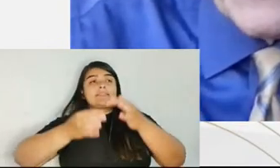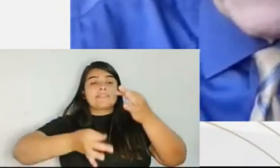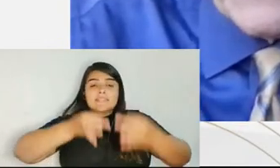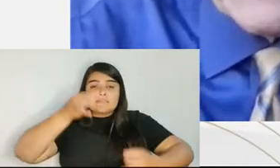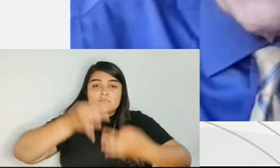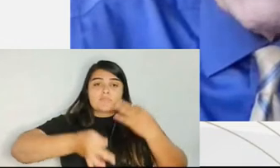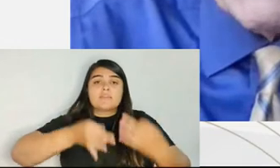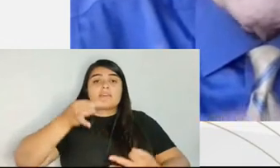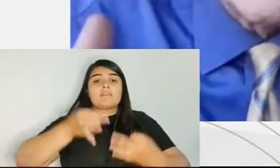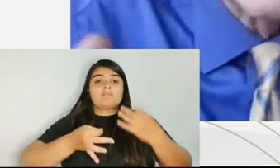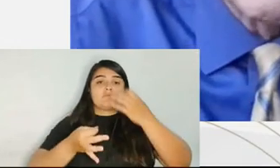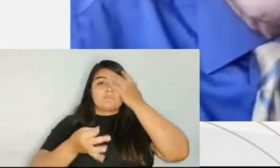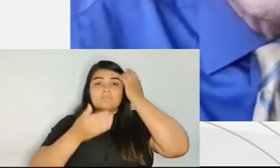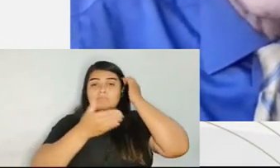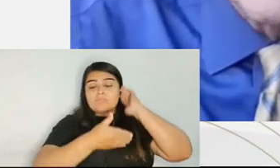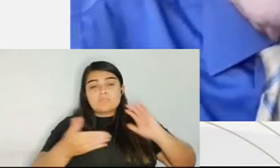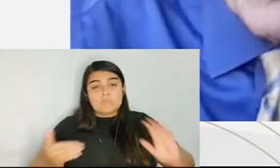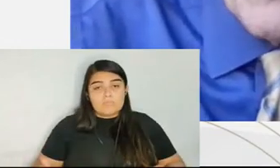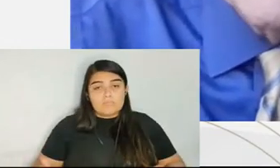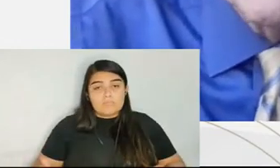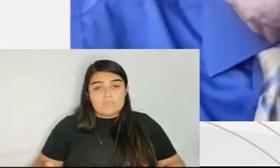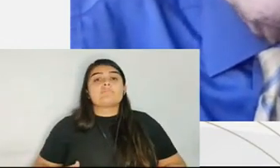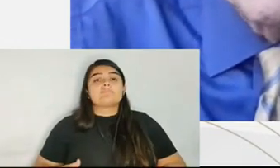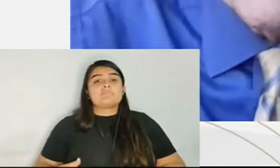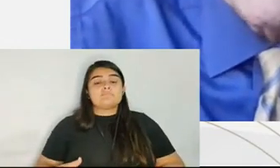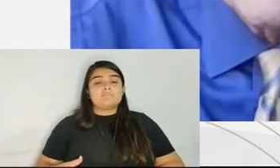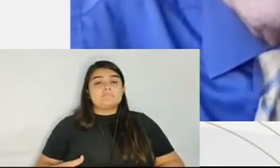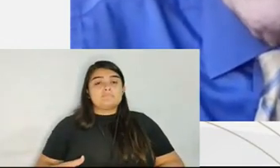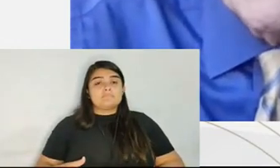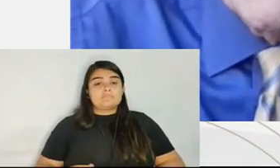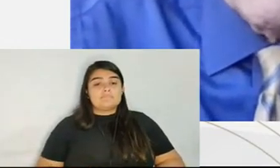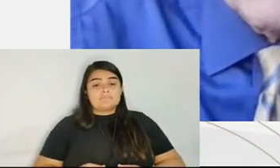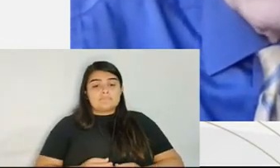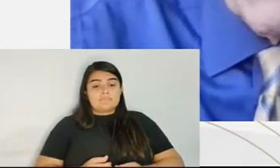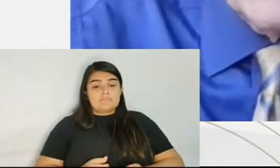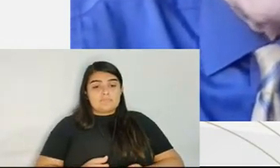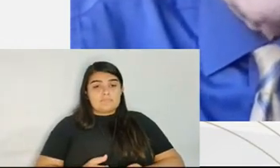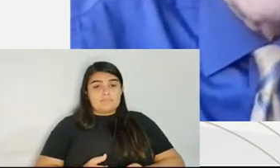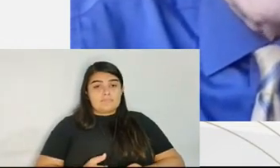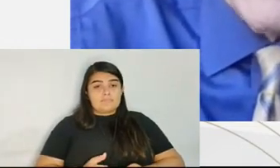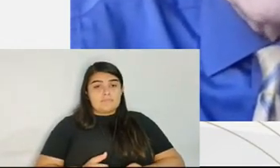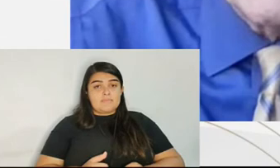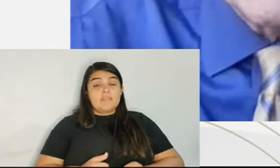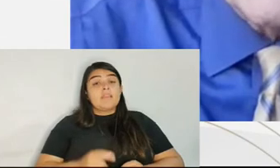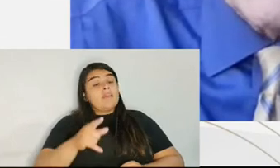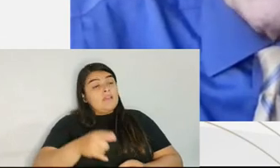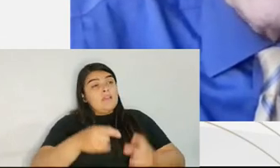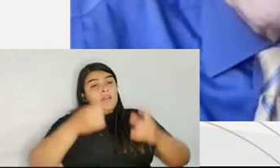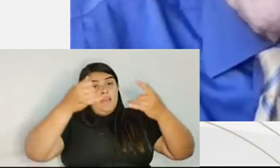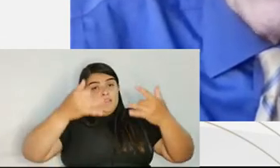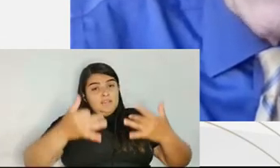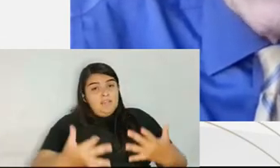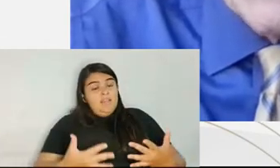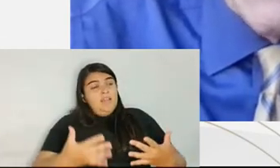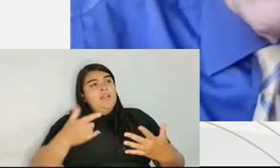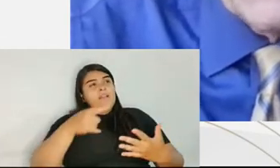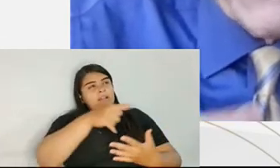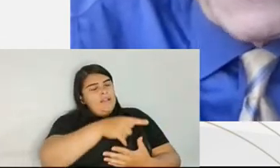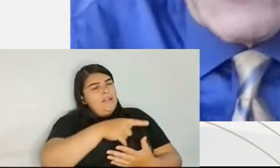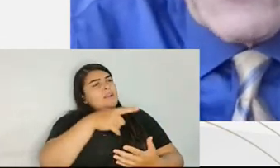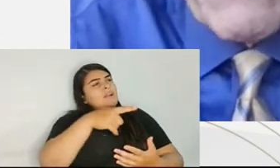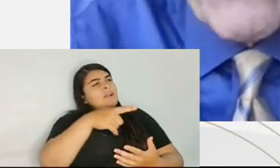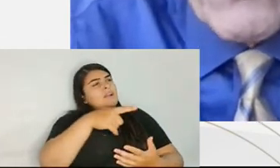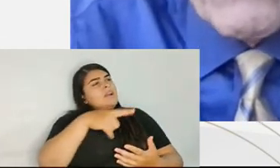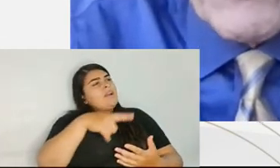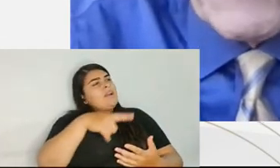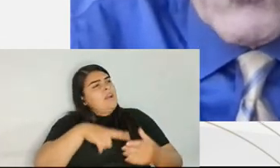that the defendant has been presented with the terms of a plea bargaining, that the defendant understands those terms, that